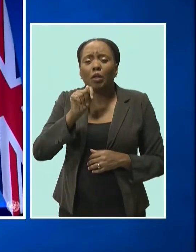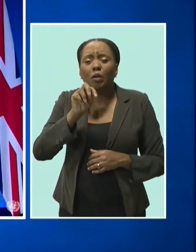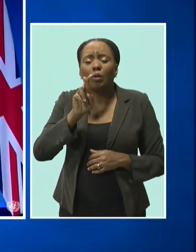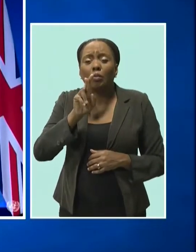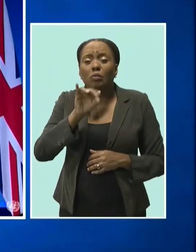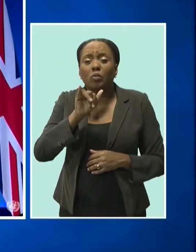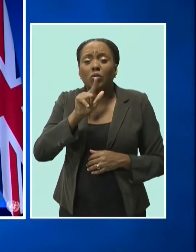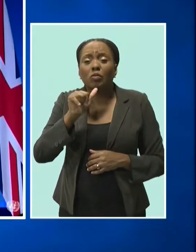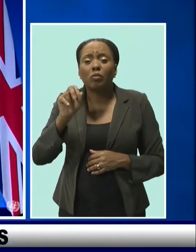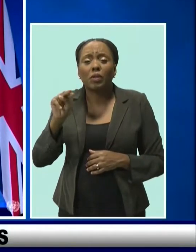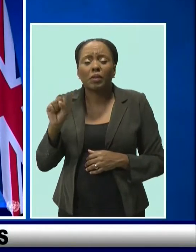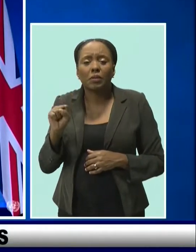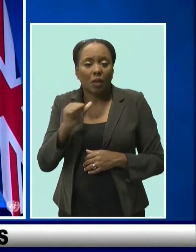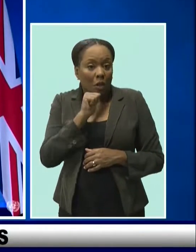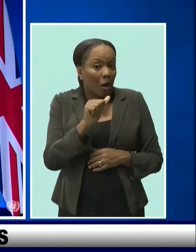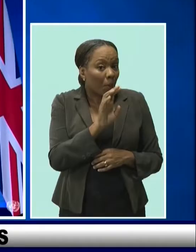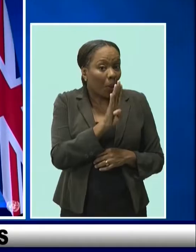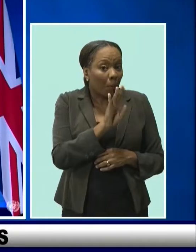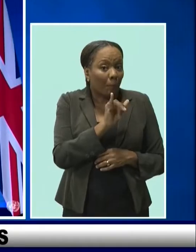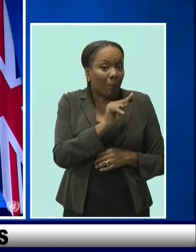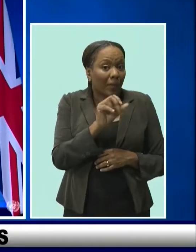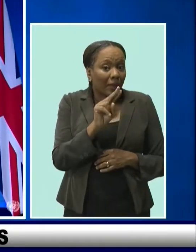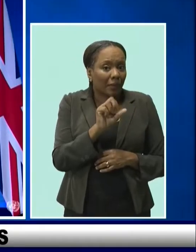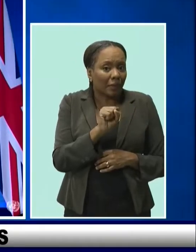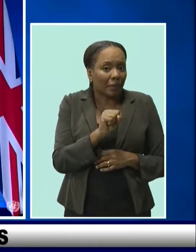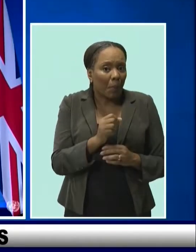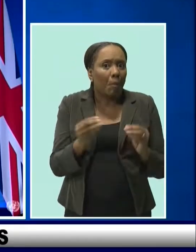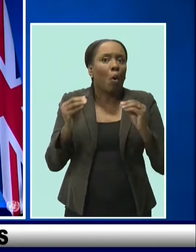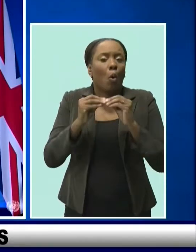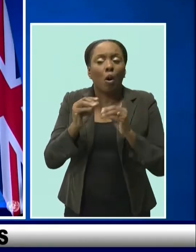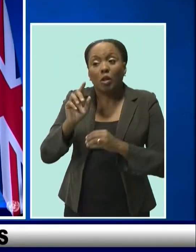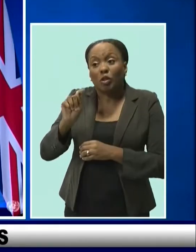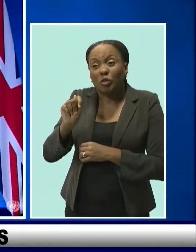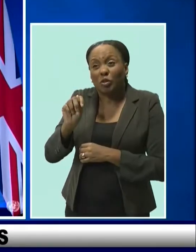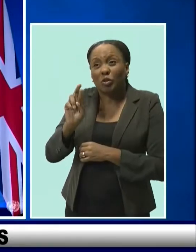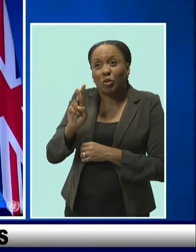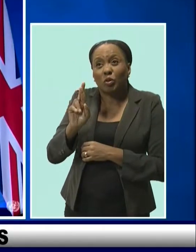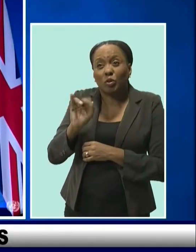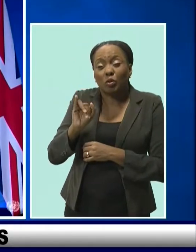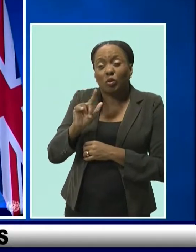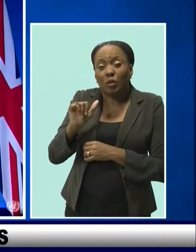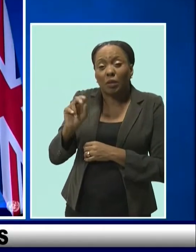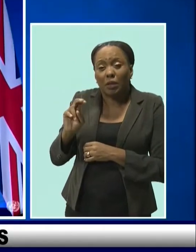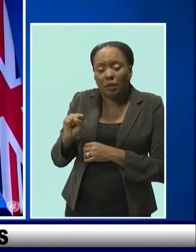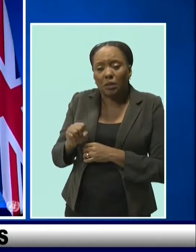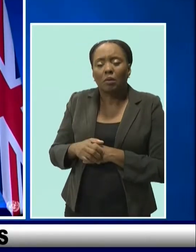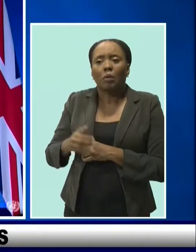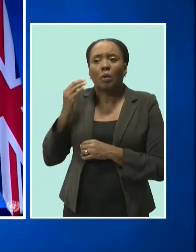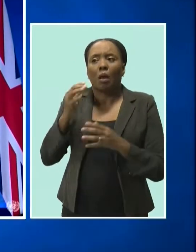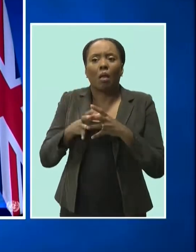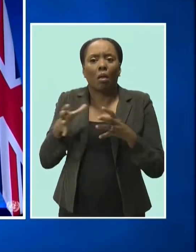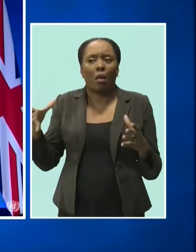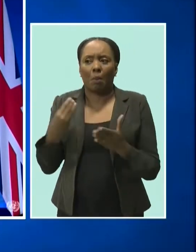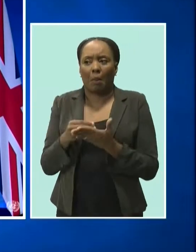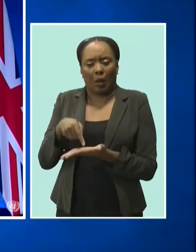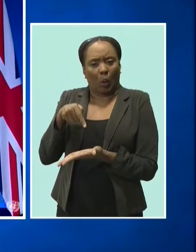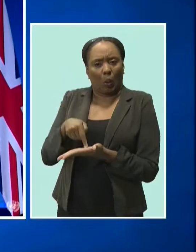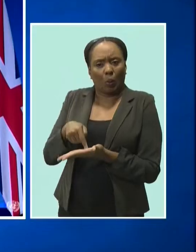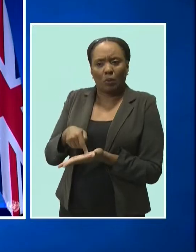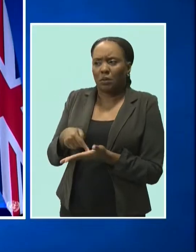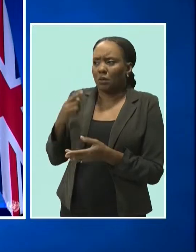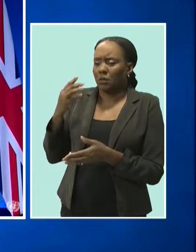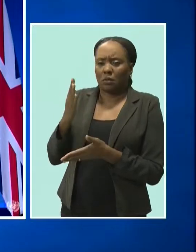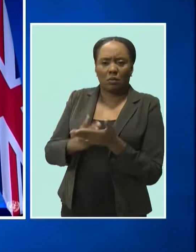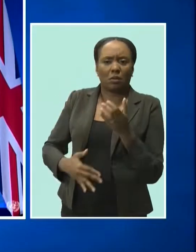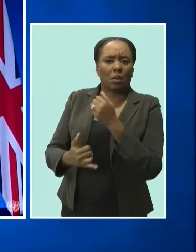also know that countries, many of whom are burdened by growing levels of debt, simply cannot afford